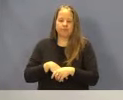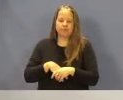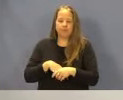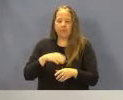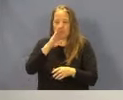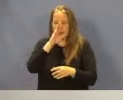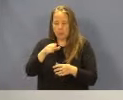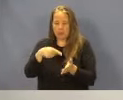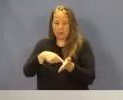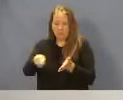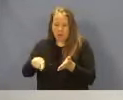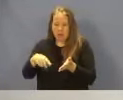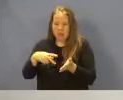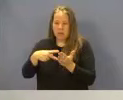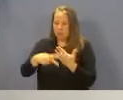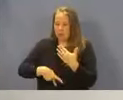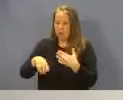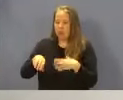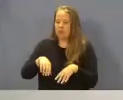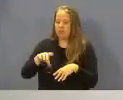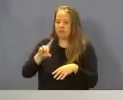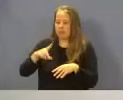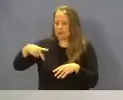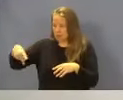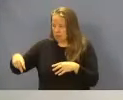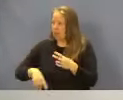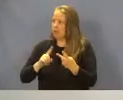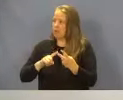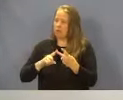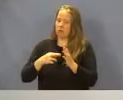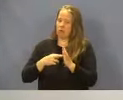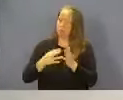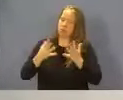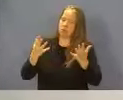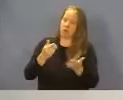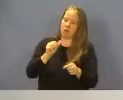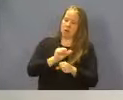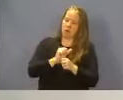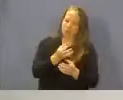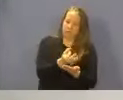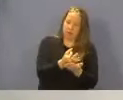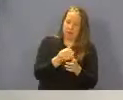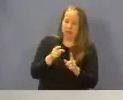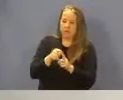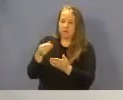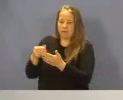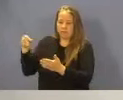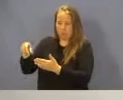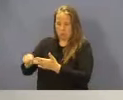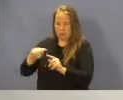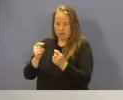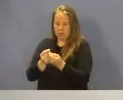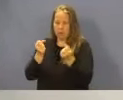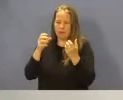-payment programs. DPPs that are up for final adoption represents a lot of work between the finance and reimbursement teams and a lot of our